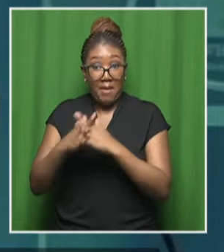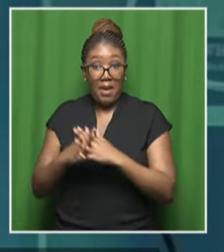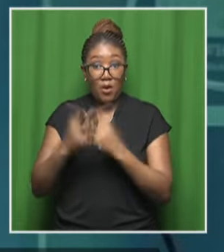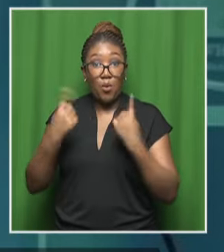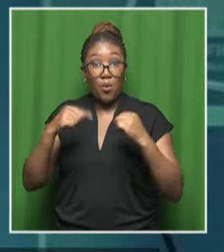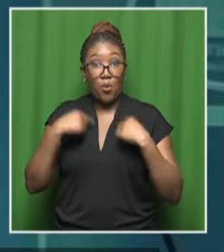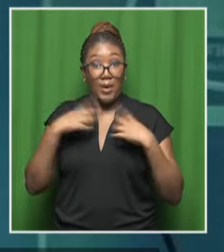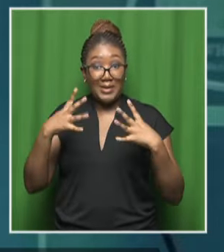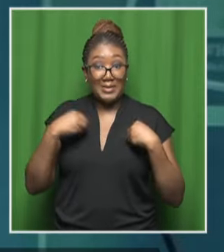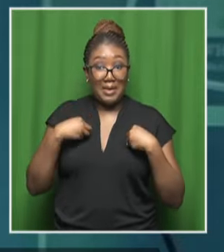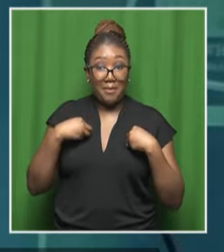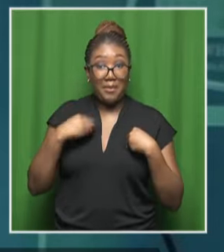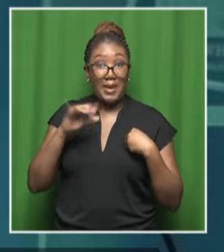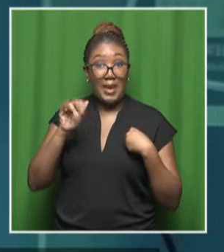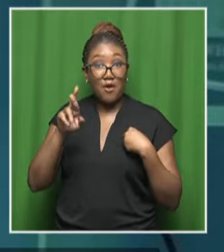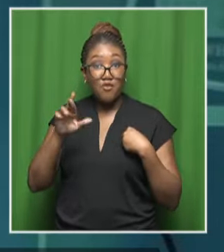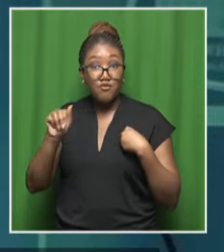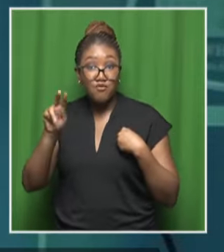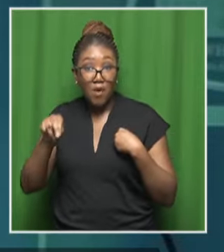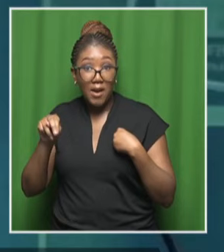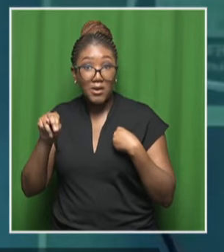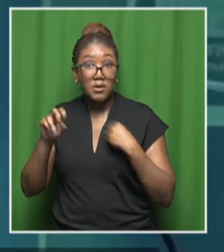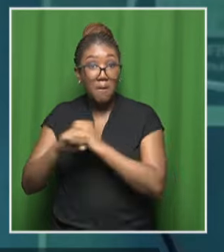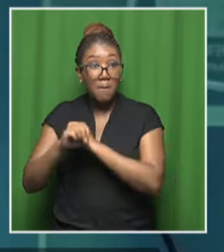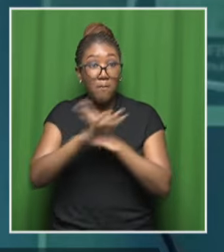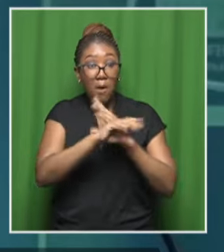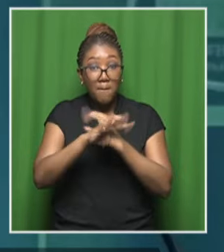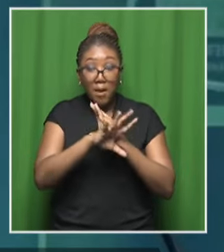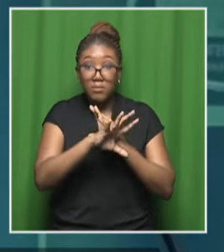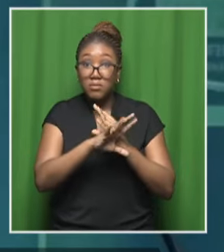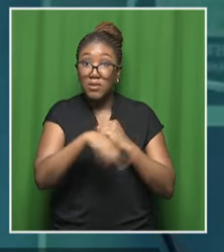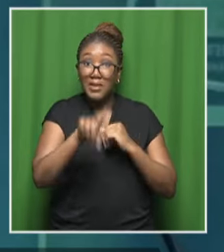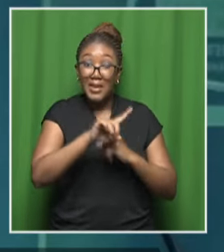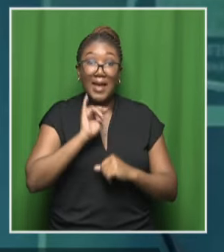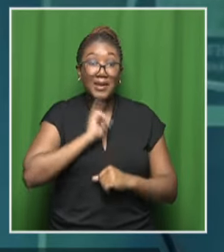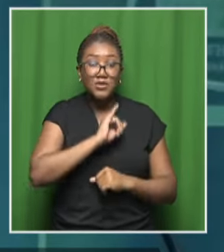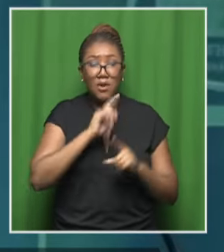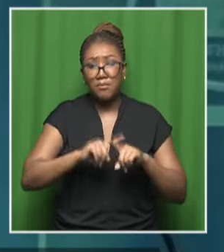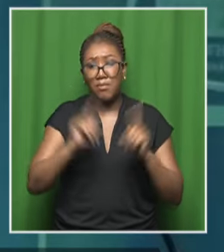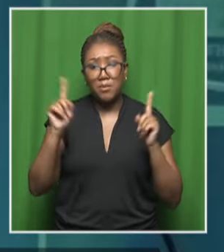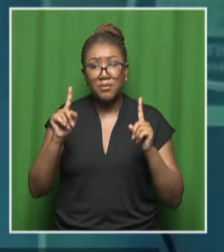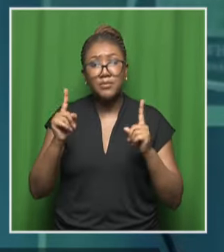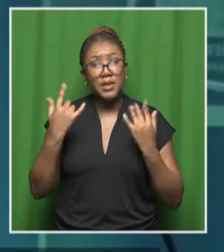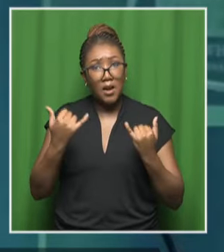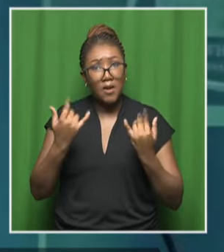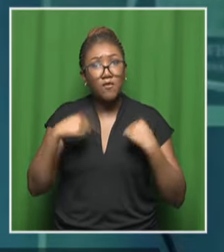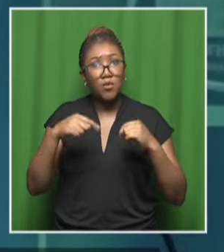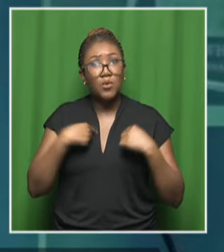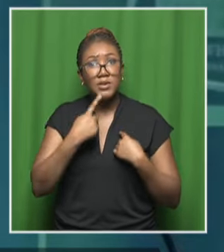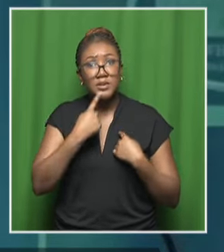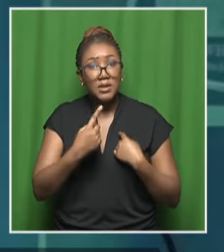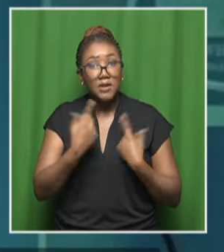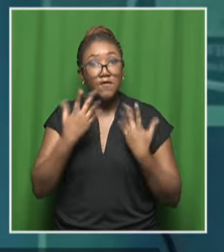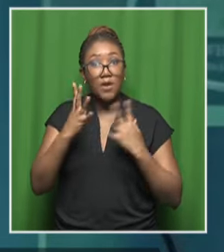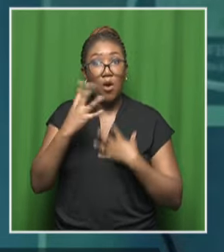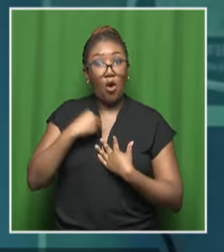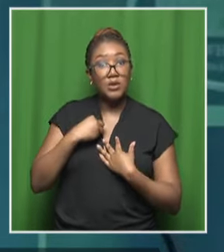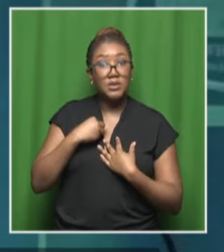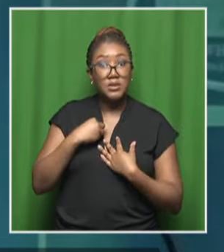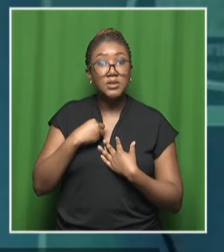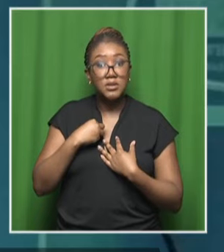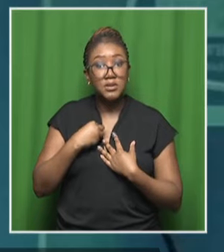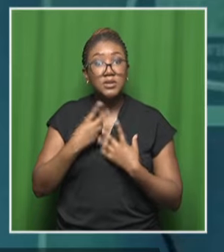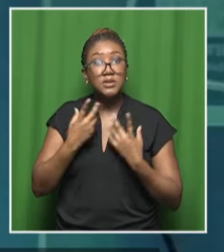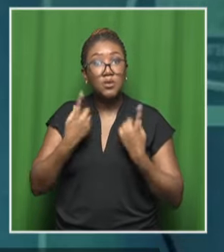-backed threats, including Hezbollah. And what we have said, and I think this is kind of the question that you asked to me, is the